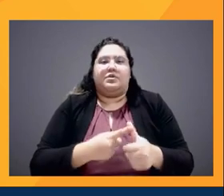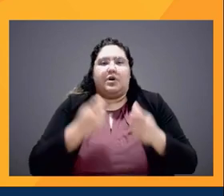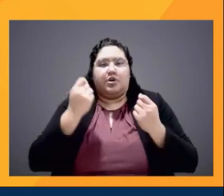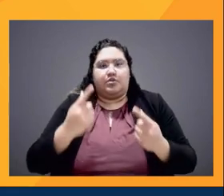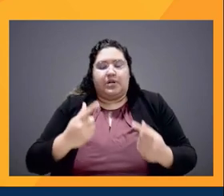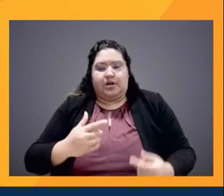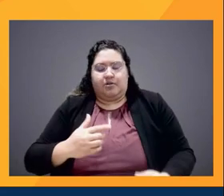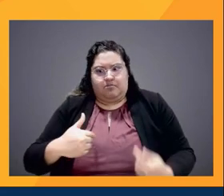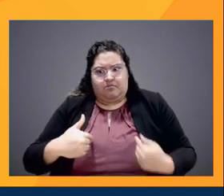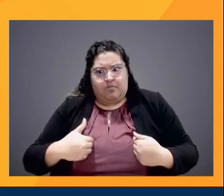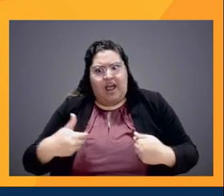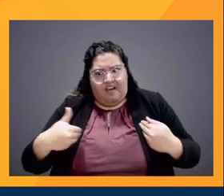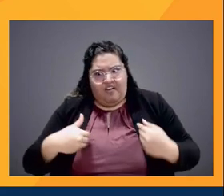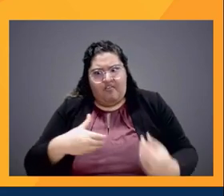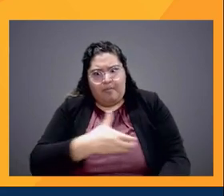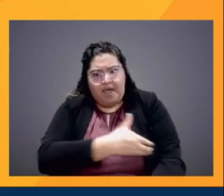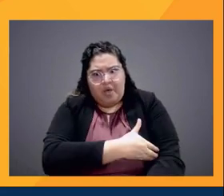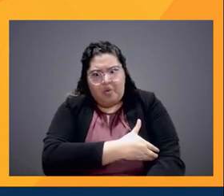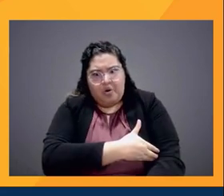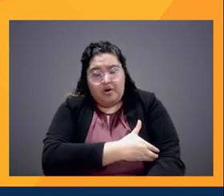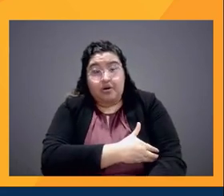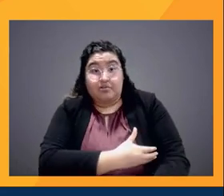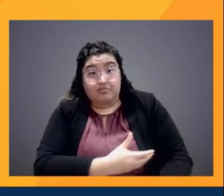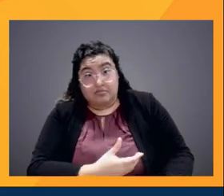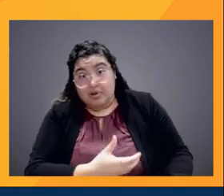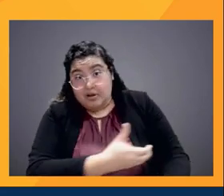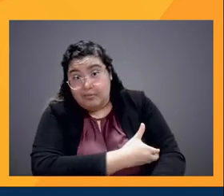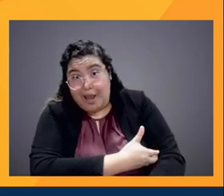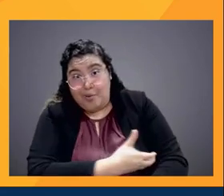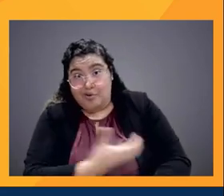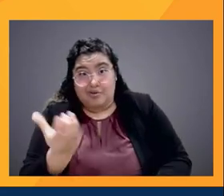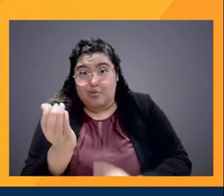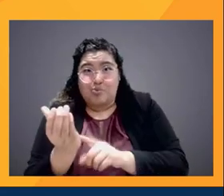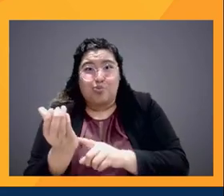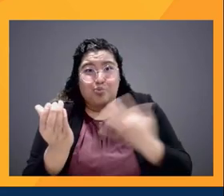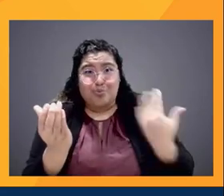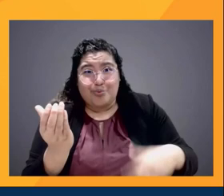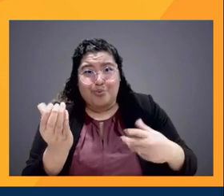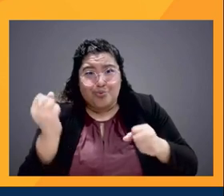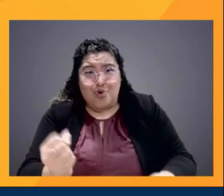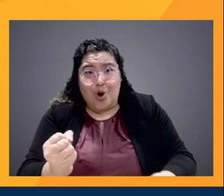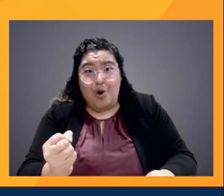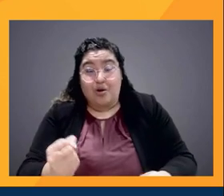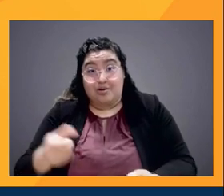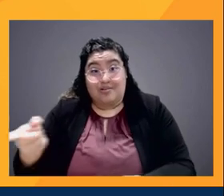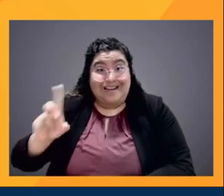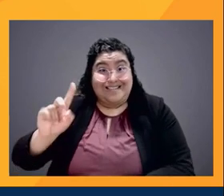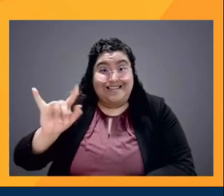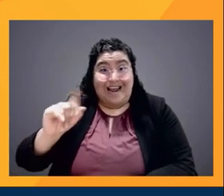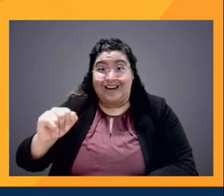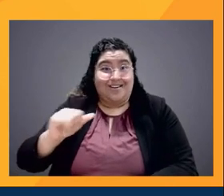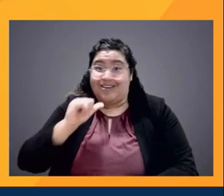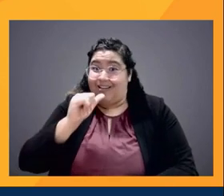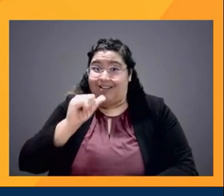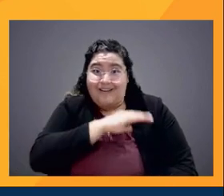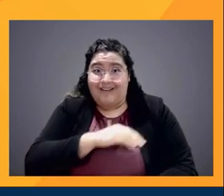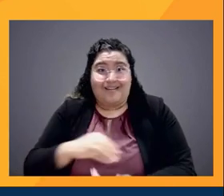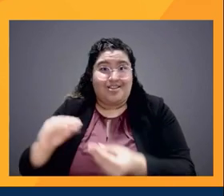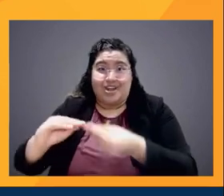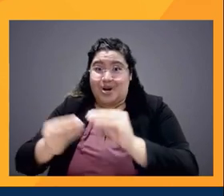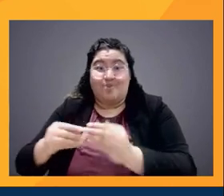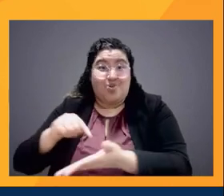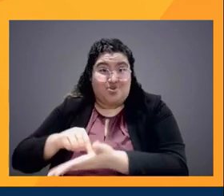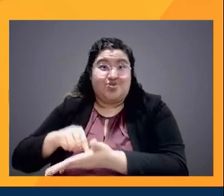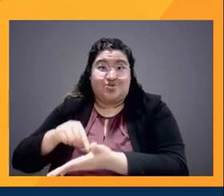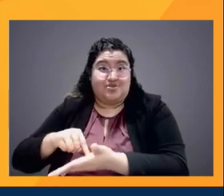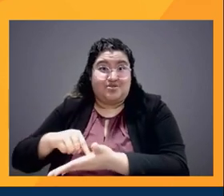which is massive. We all talked about it. Like some data says it, a number say it, like we're not coming up with those